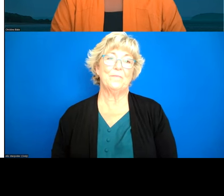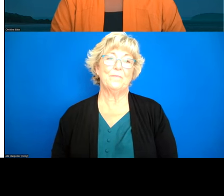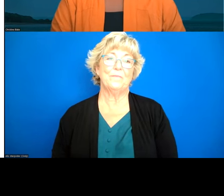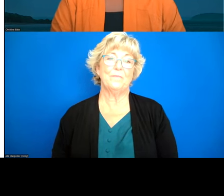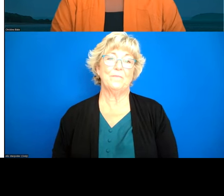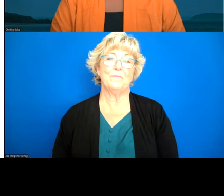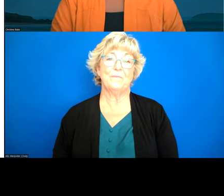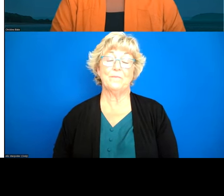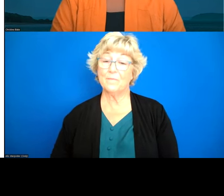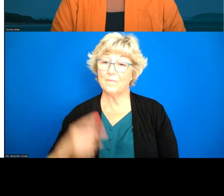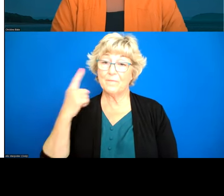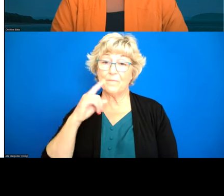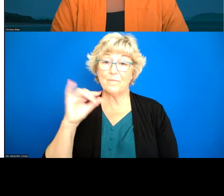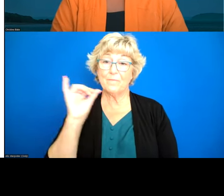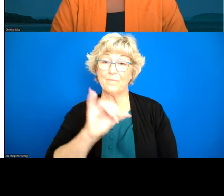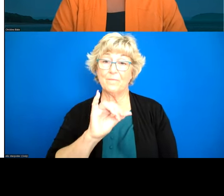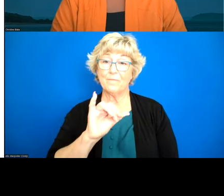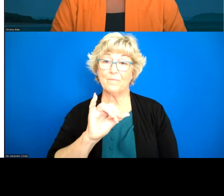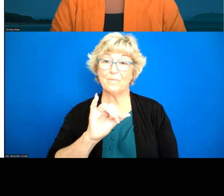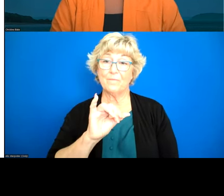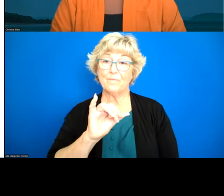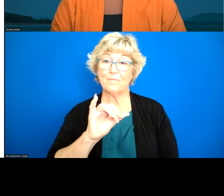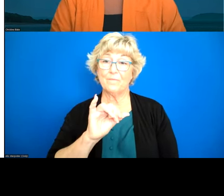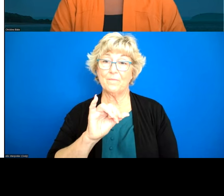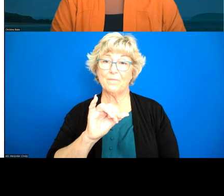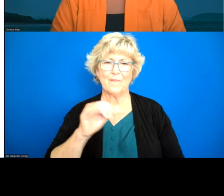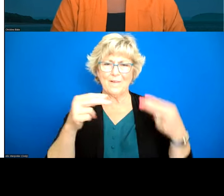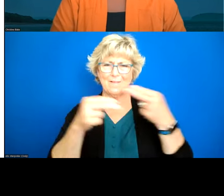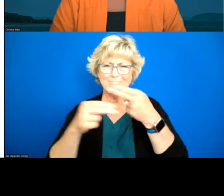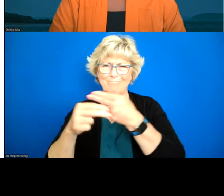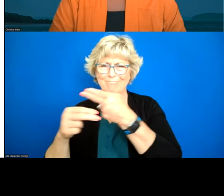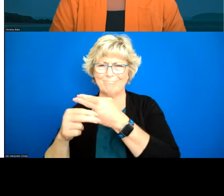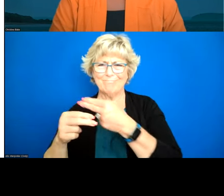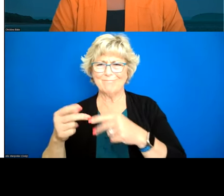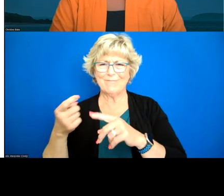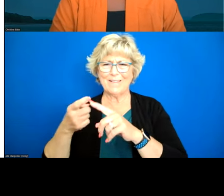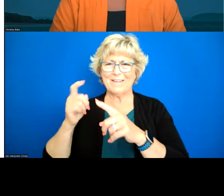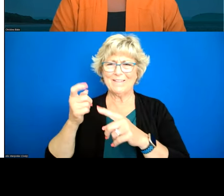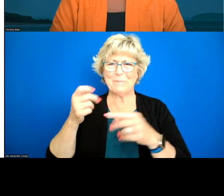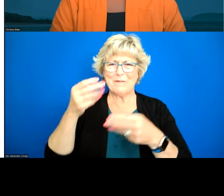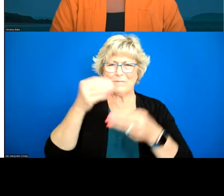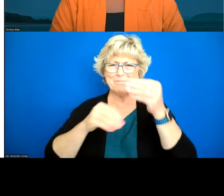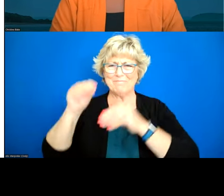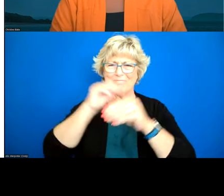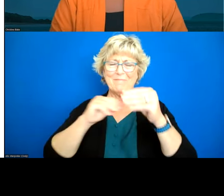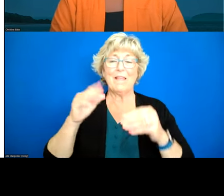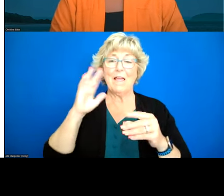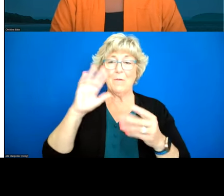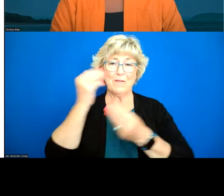for this slide i think our slides may be a little quirky because they come they come sometimes from our google drive but i'll pass this on to